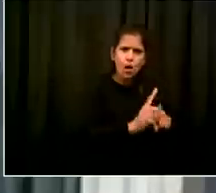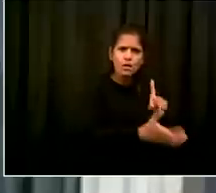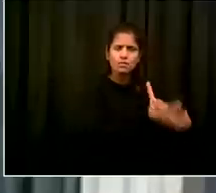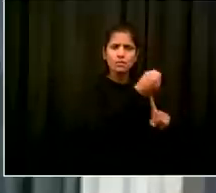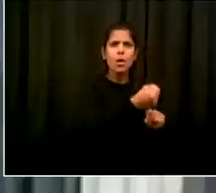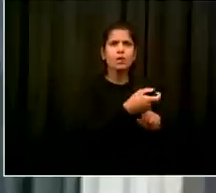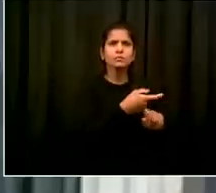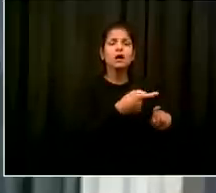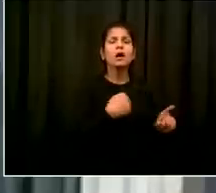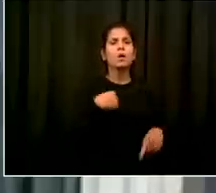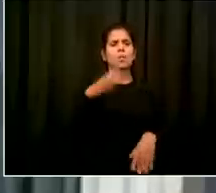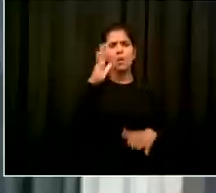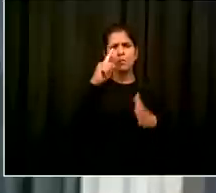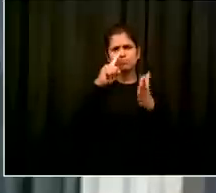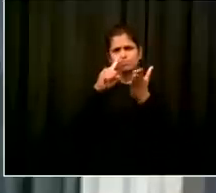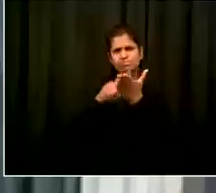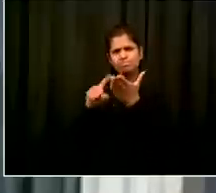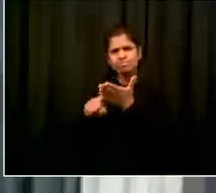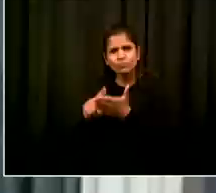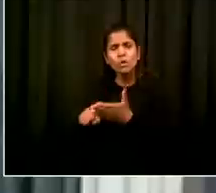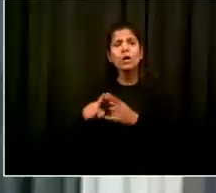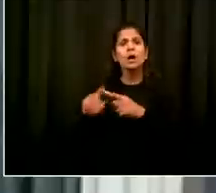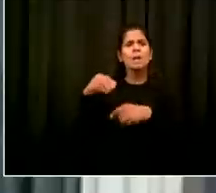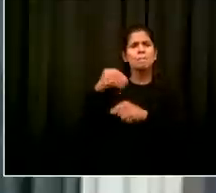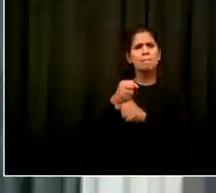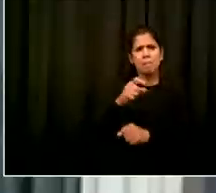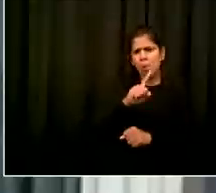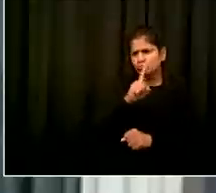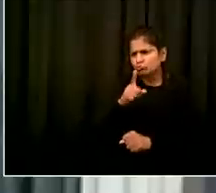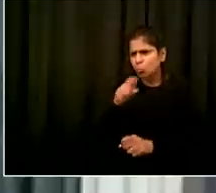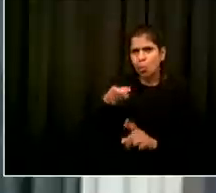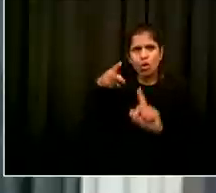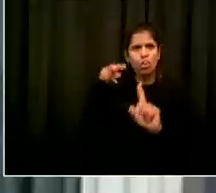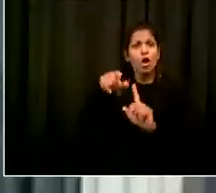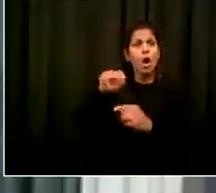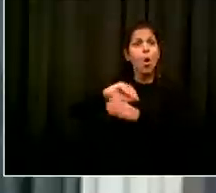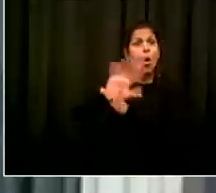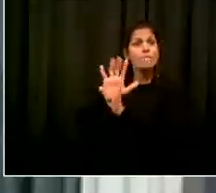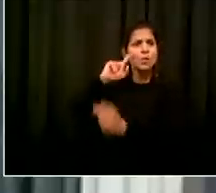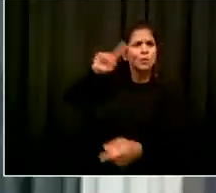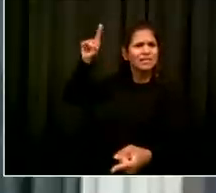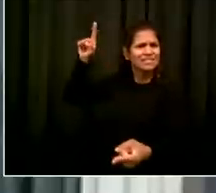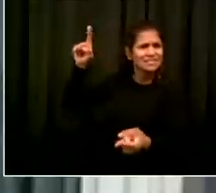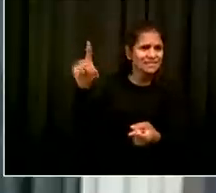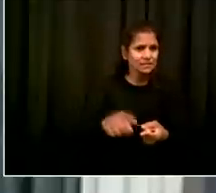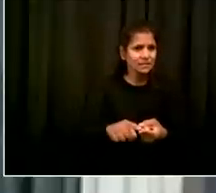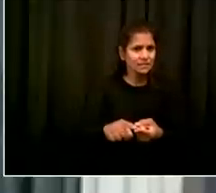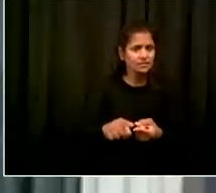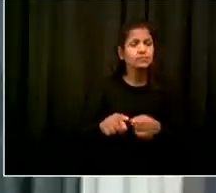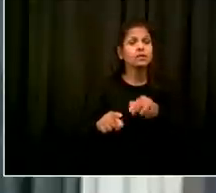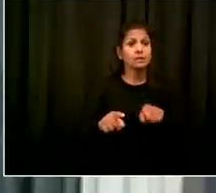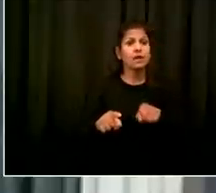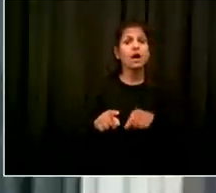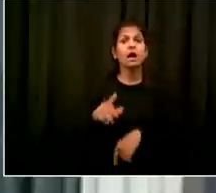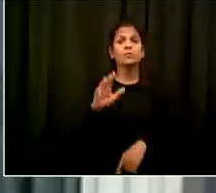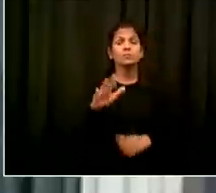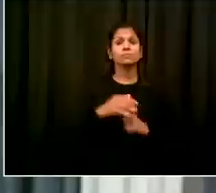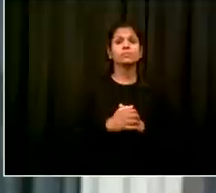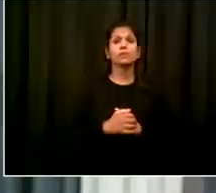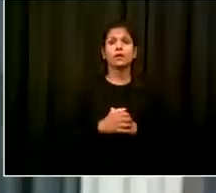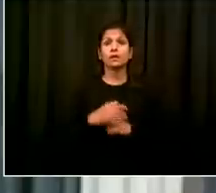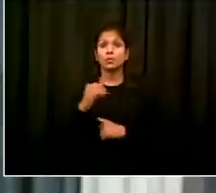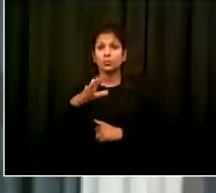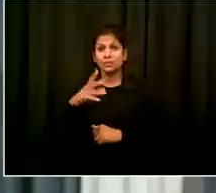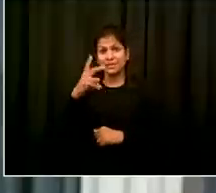in uh some instances it's because we see uh the proportion of cases going up in others it's because of